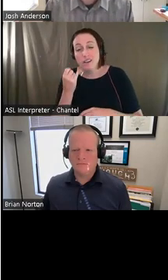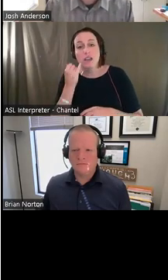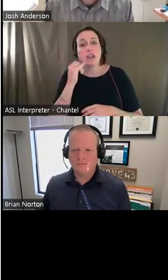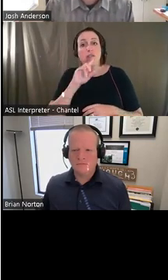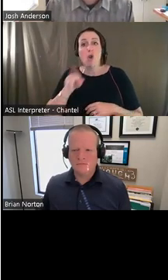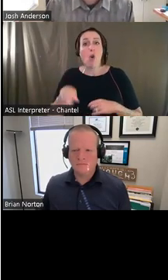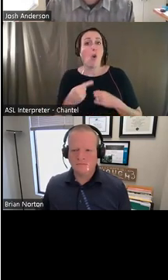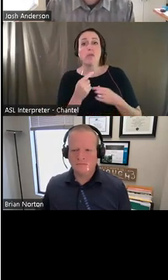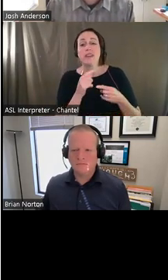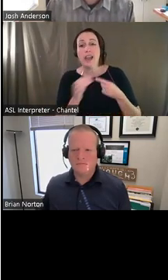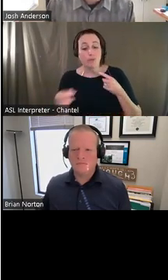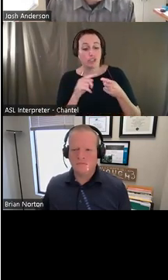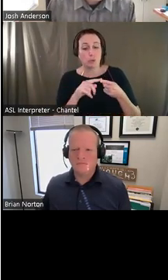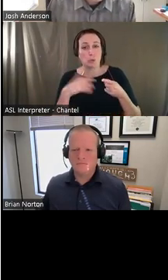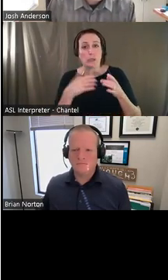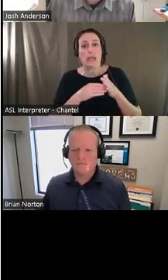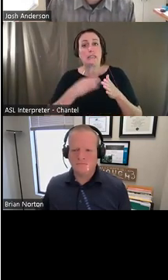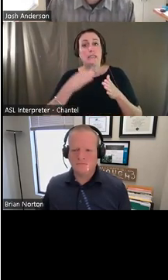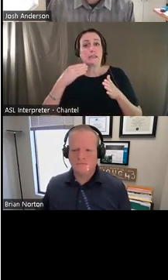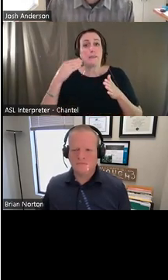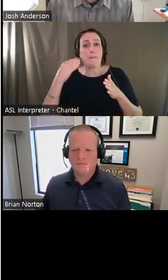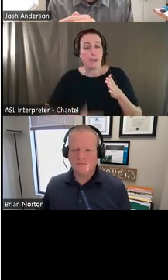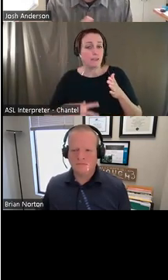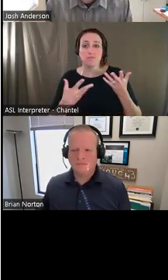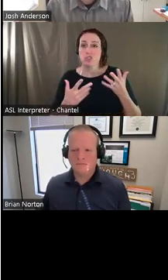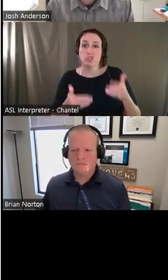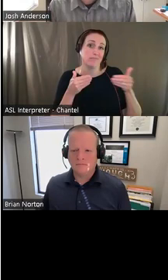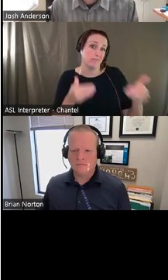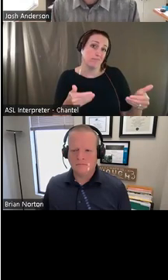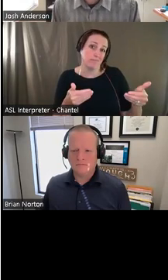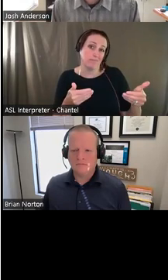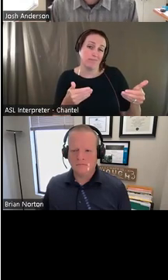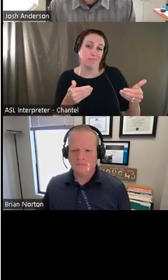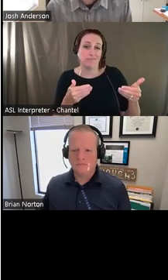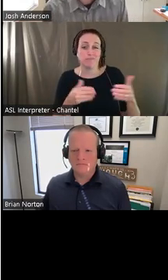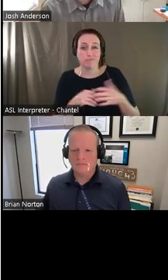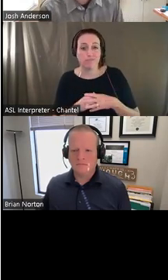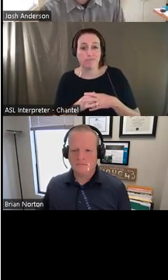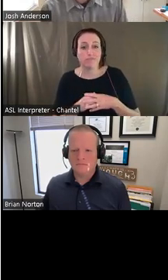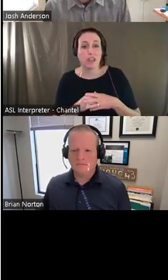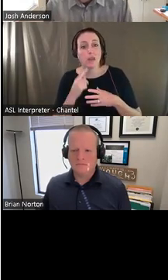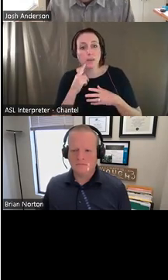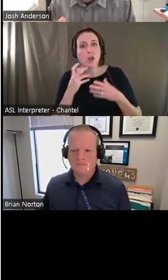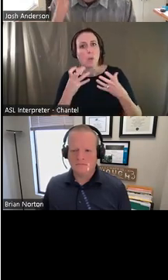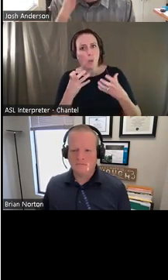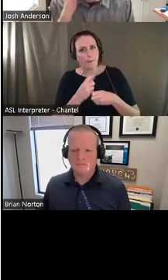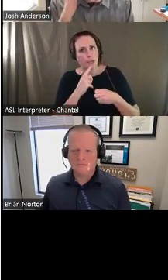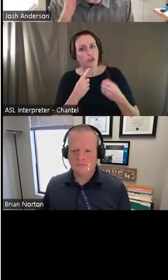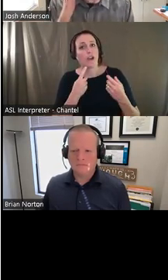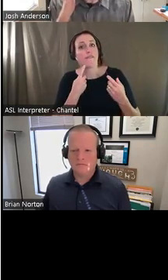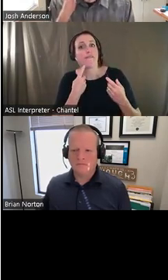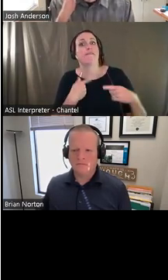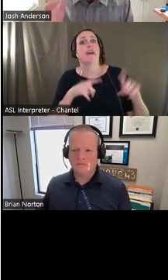to work is this super expensive thing, then you kind of have to go with it because of those last two, which is effectiveness and personal